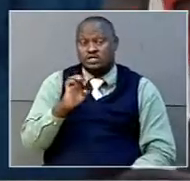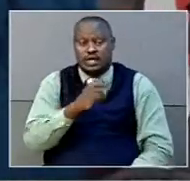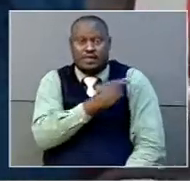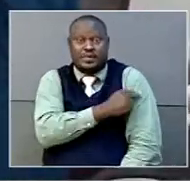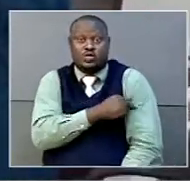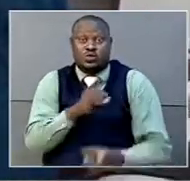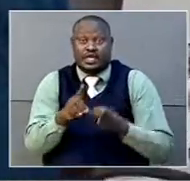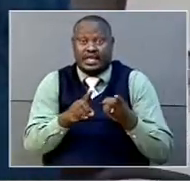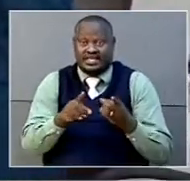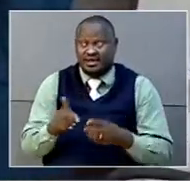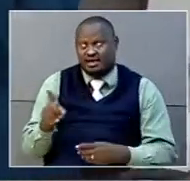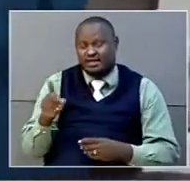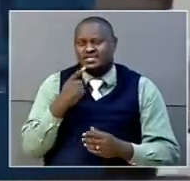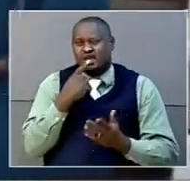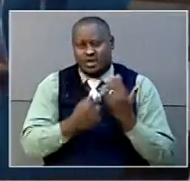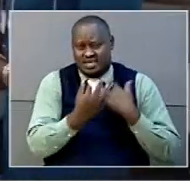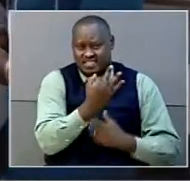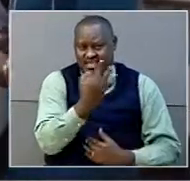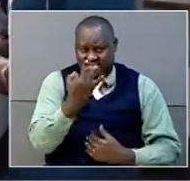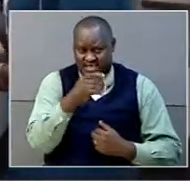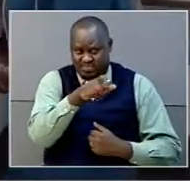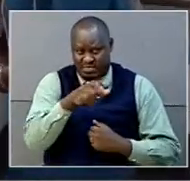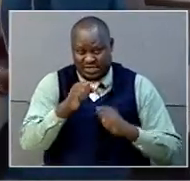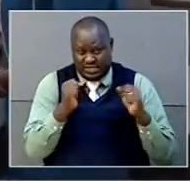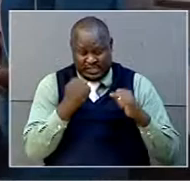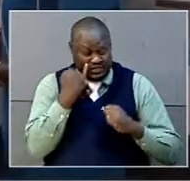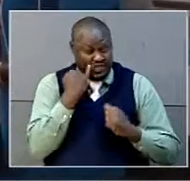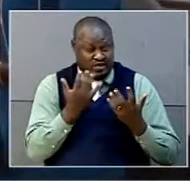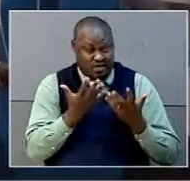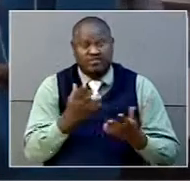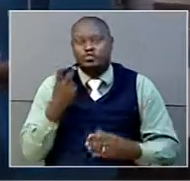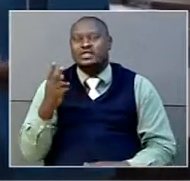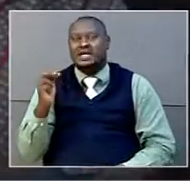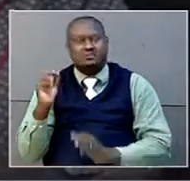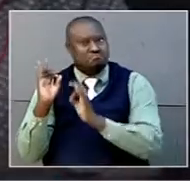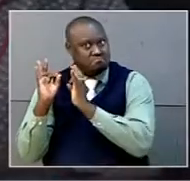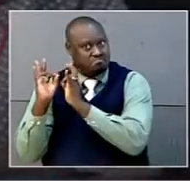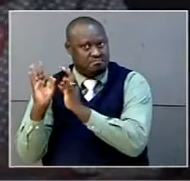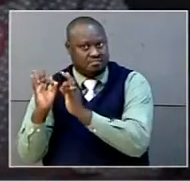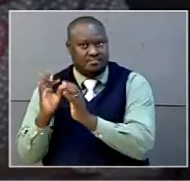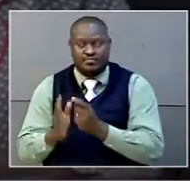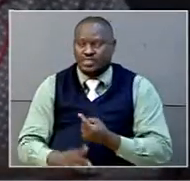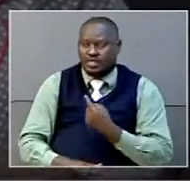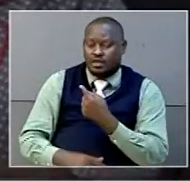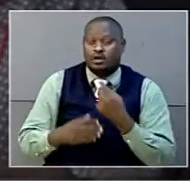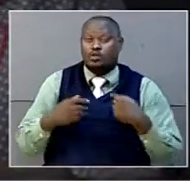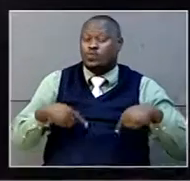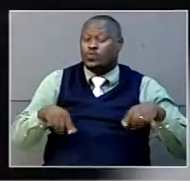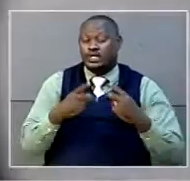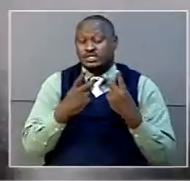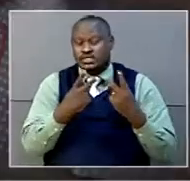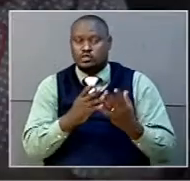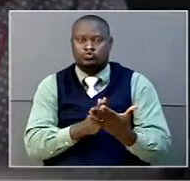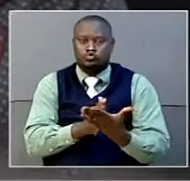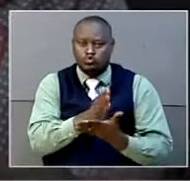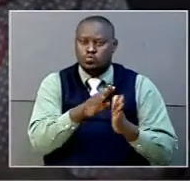Mengo Hospital, out of the 33 complex neurosurgeries, 28 were successful. In our opinion, we had a very successful camp